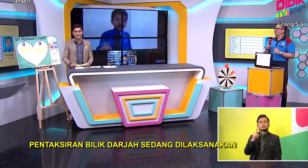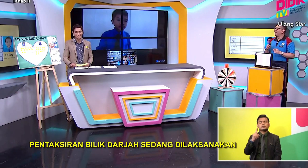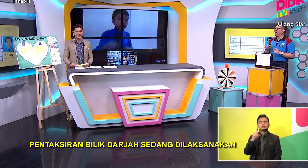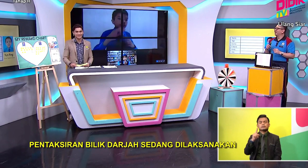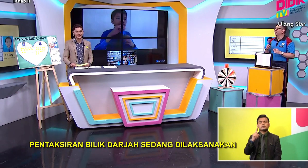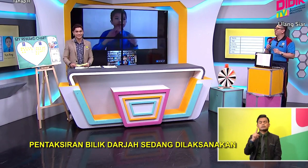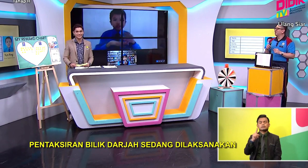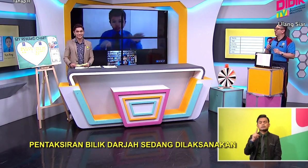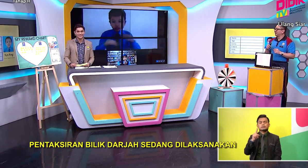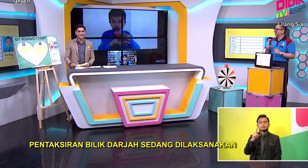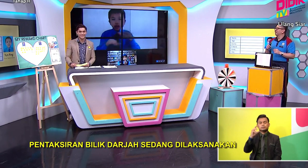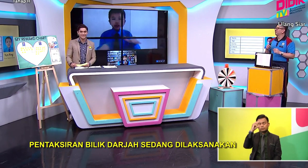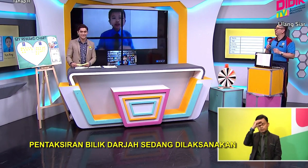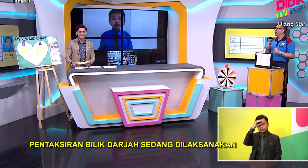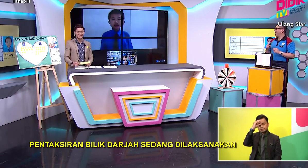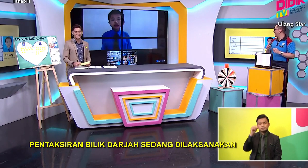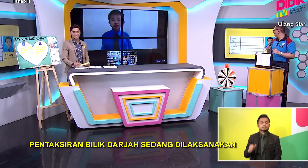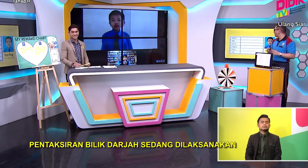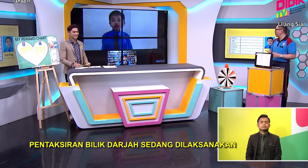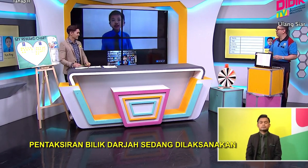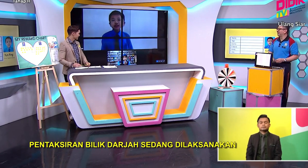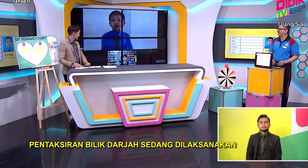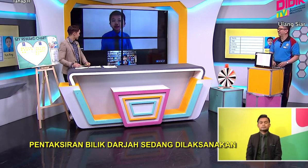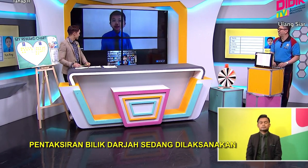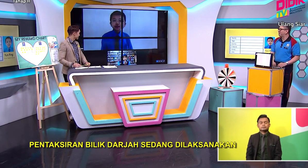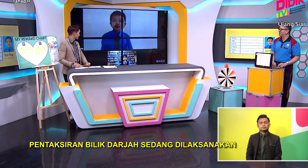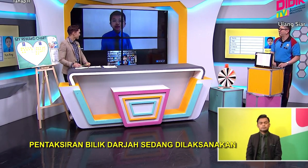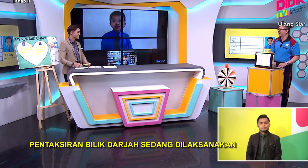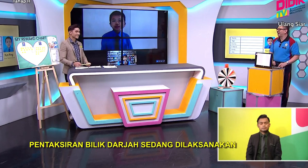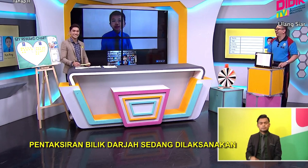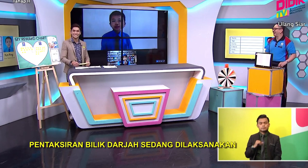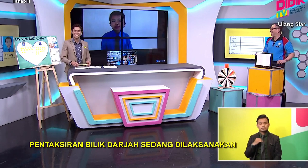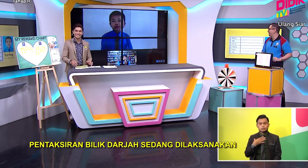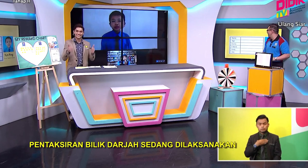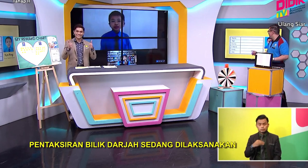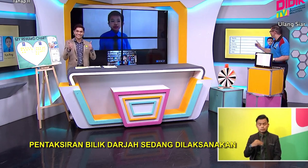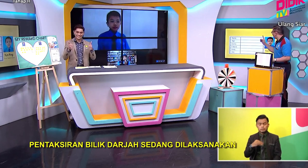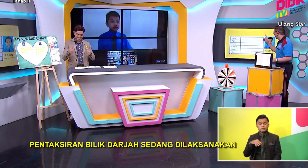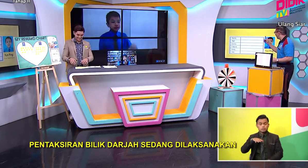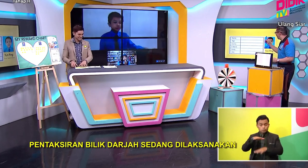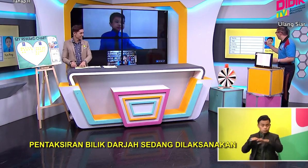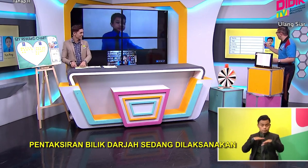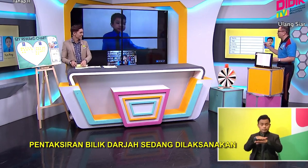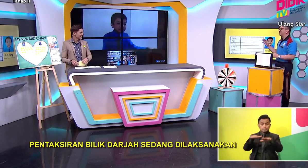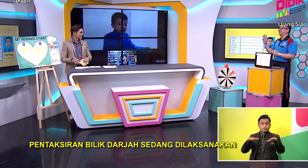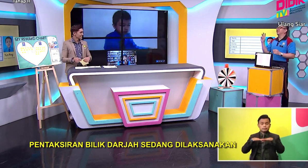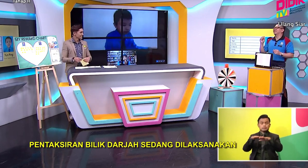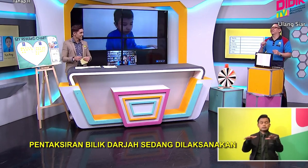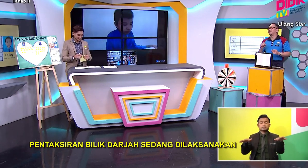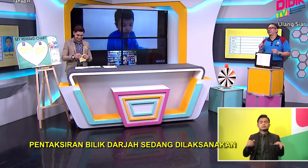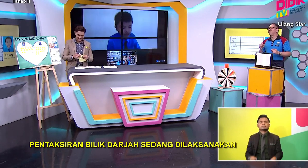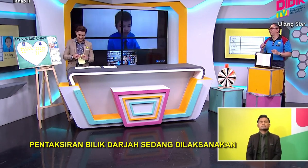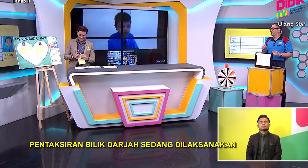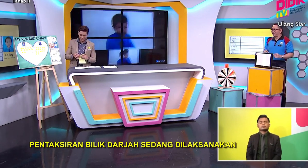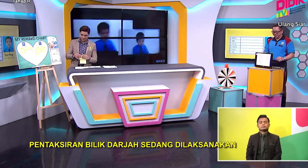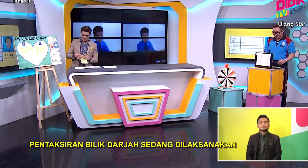One. Brother. Okay. I like swimming. Alright. So, another one, six